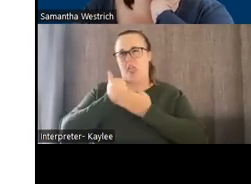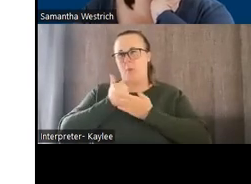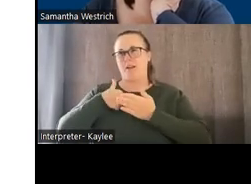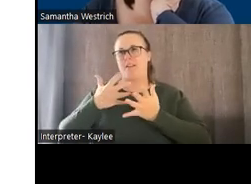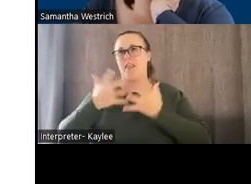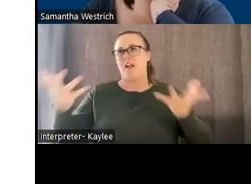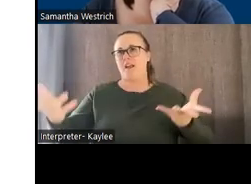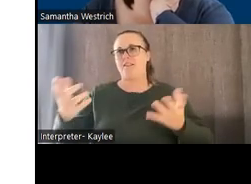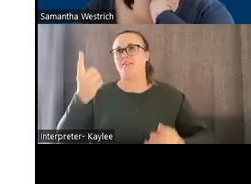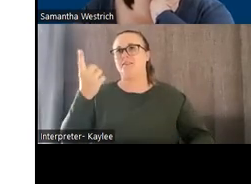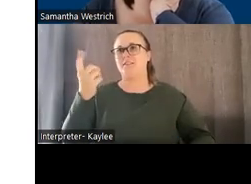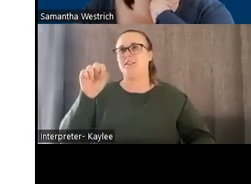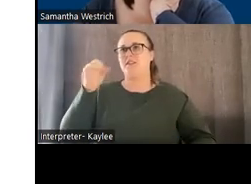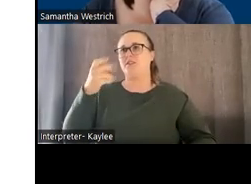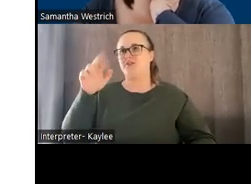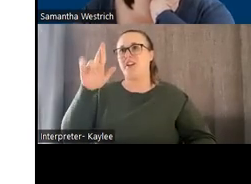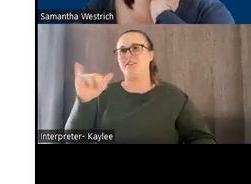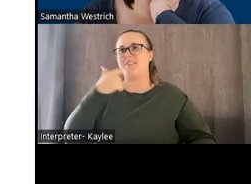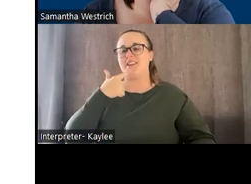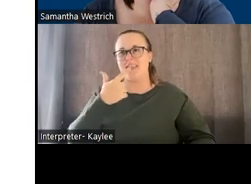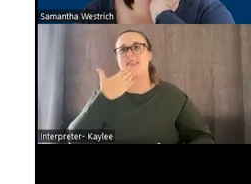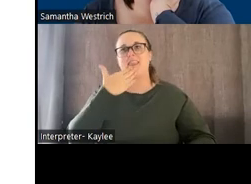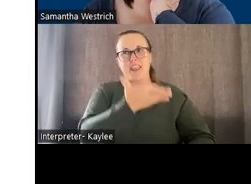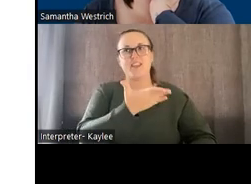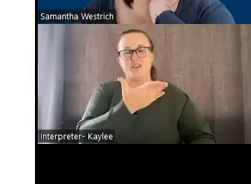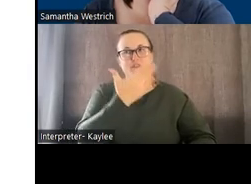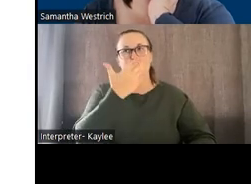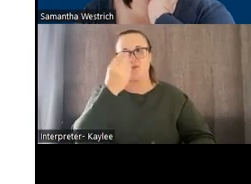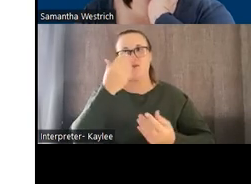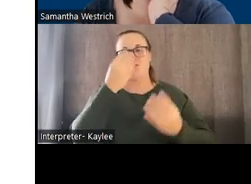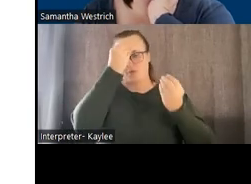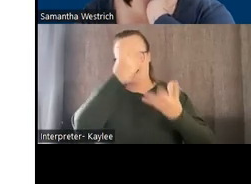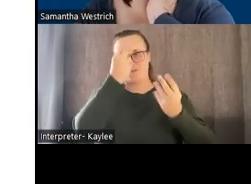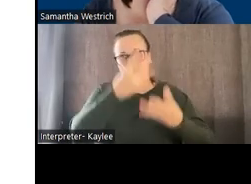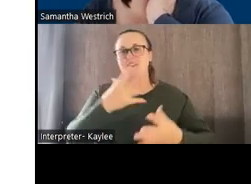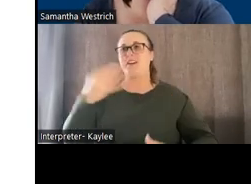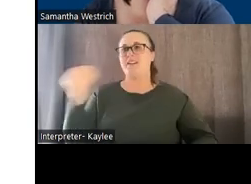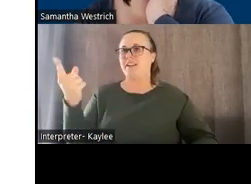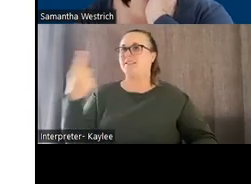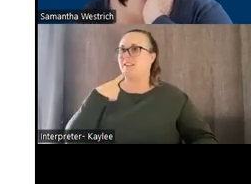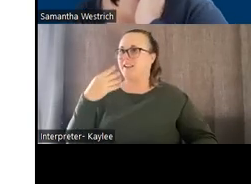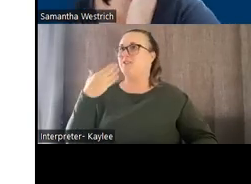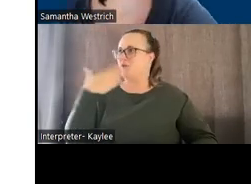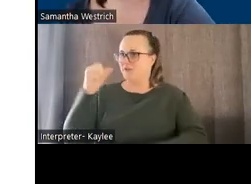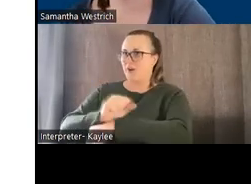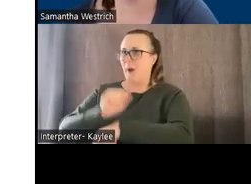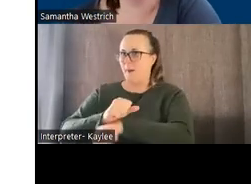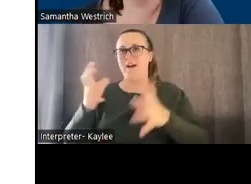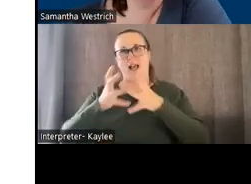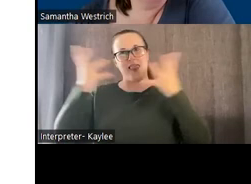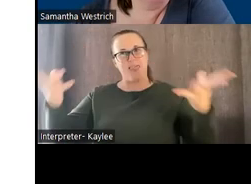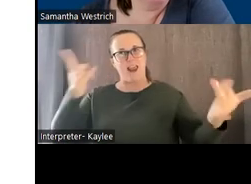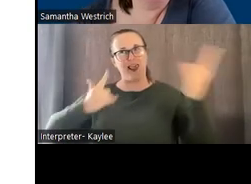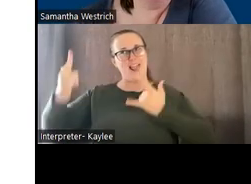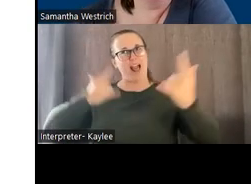for the great information. We also have Tammy saying good job, Sam. Thank you. Getting a lot of love in the chat today. Yeah. Thank you guys. Makes me feel good.